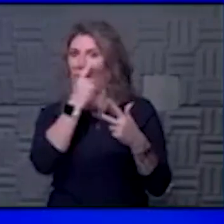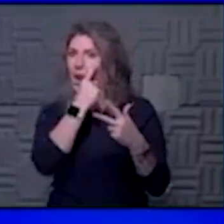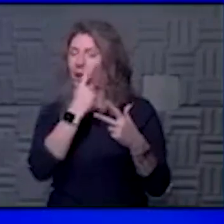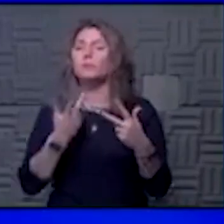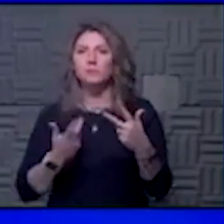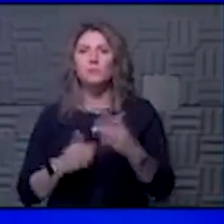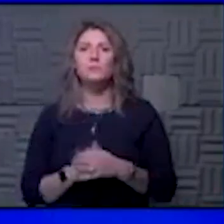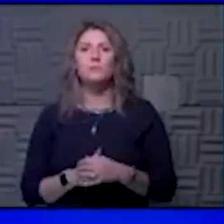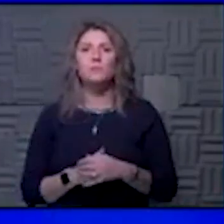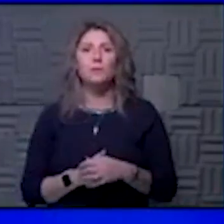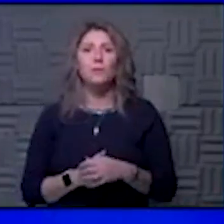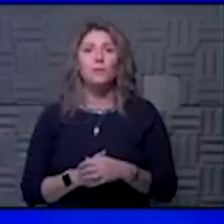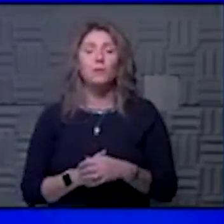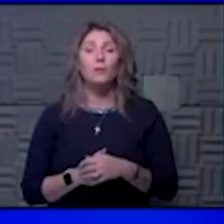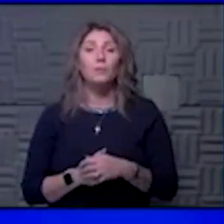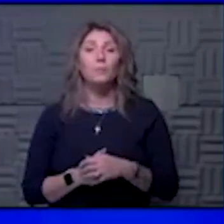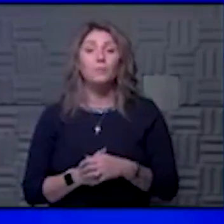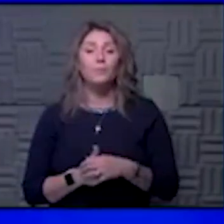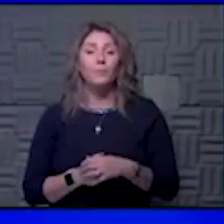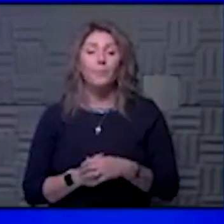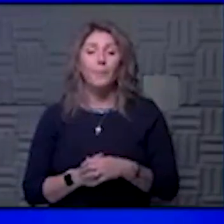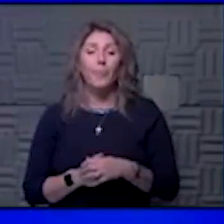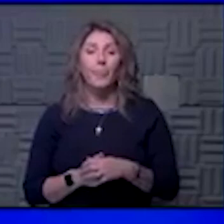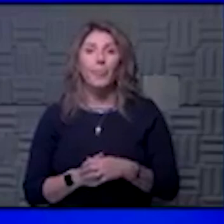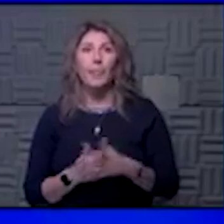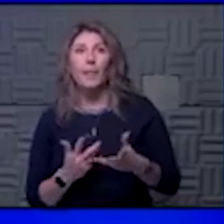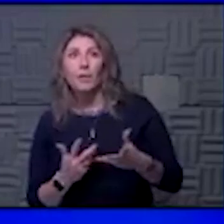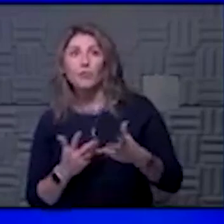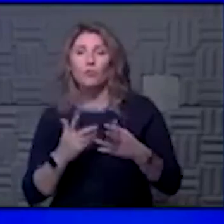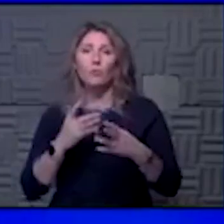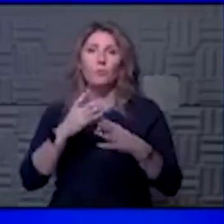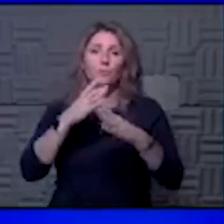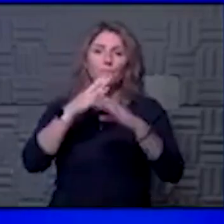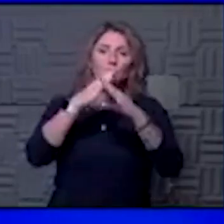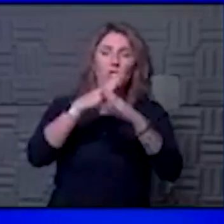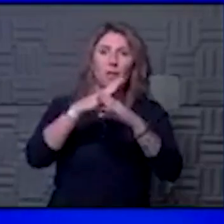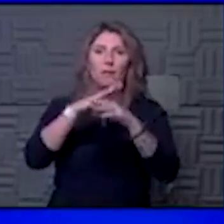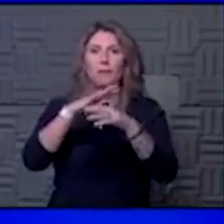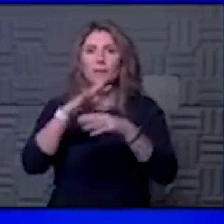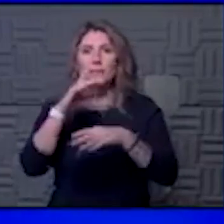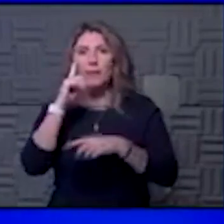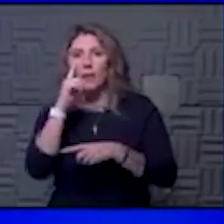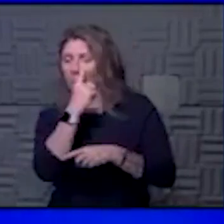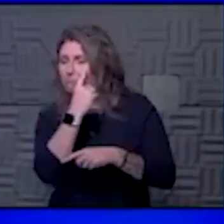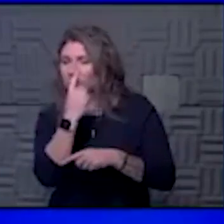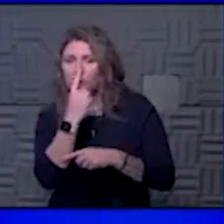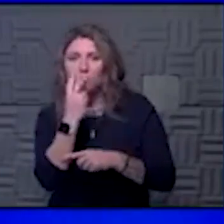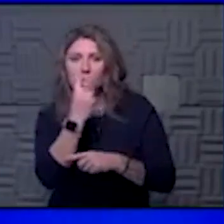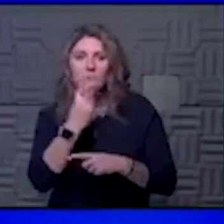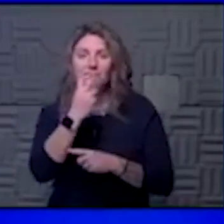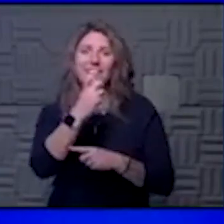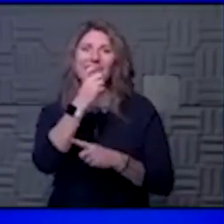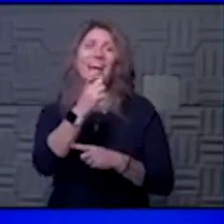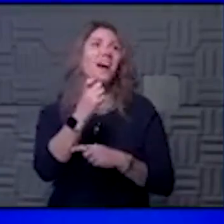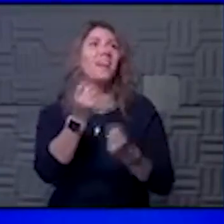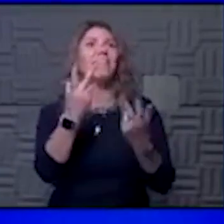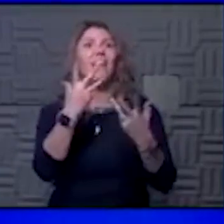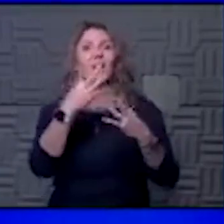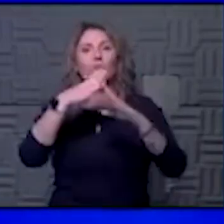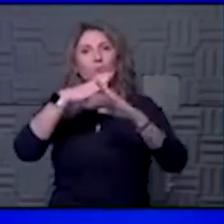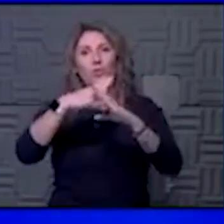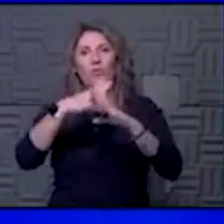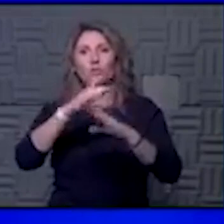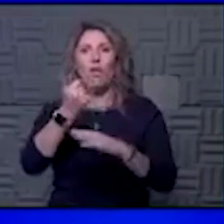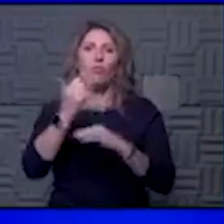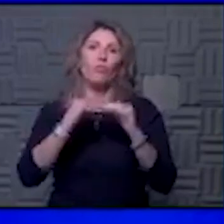you know, immunologically protected sites or they don't have a lot of protection